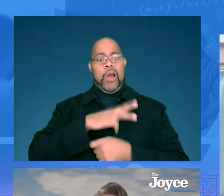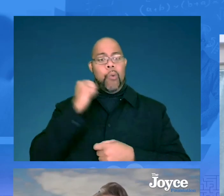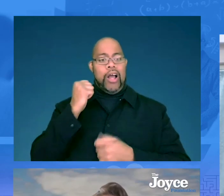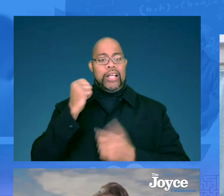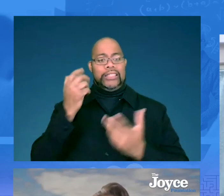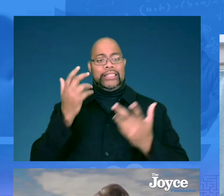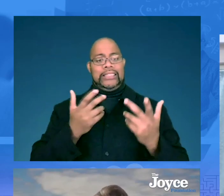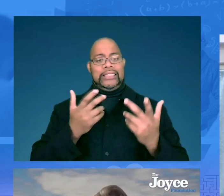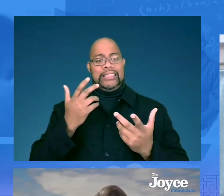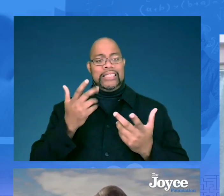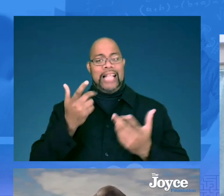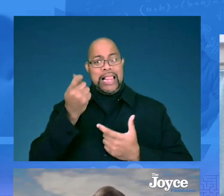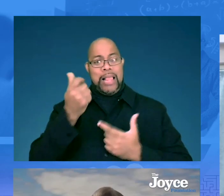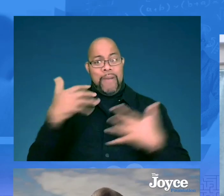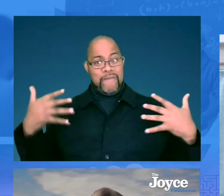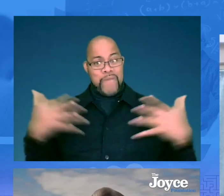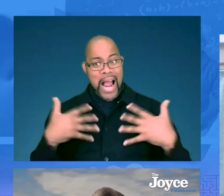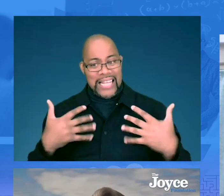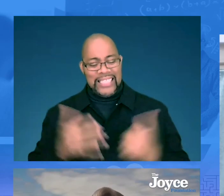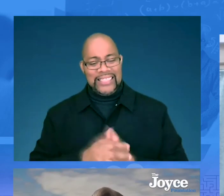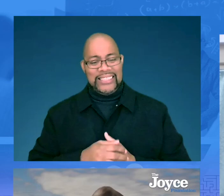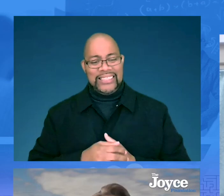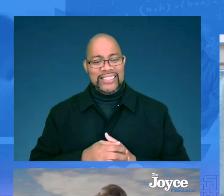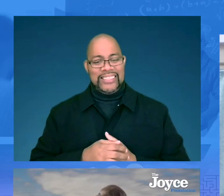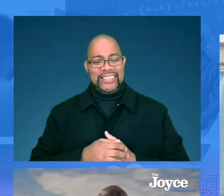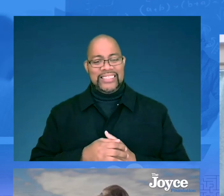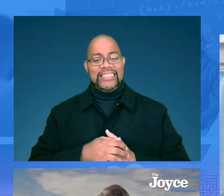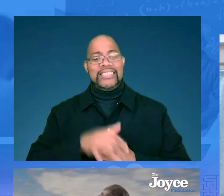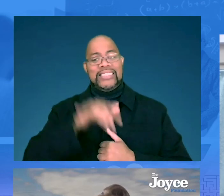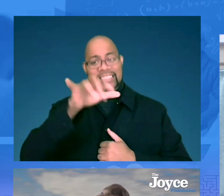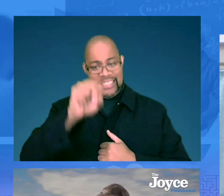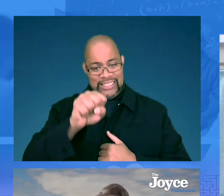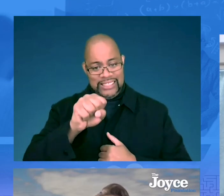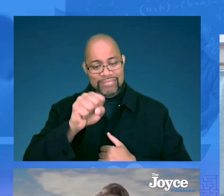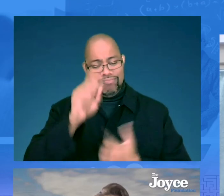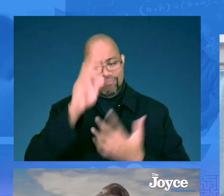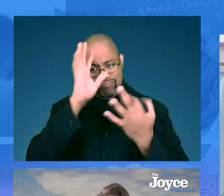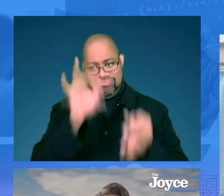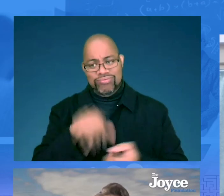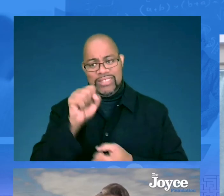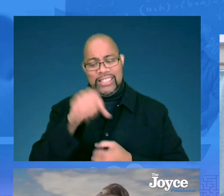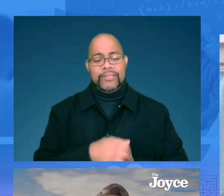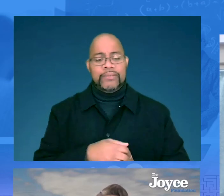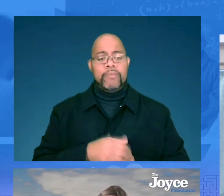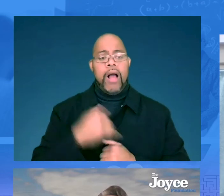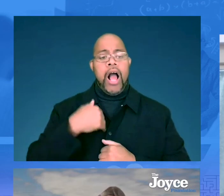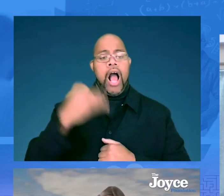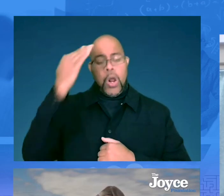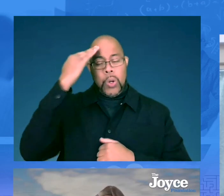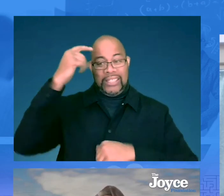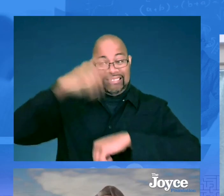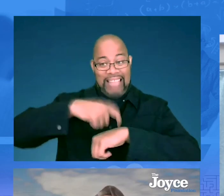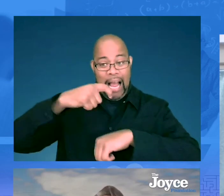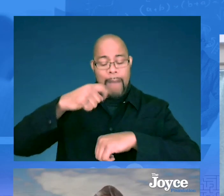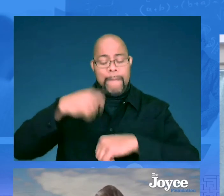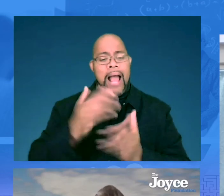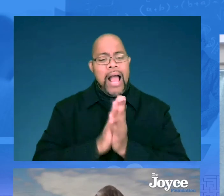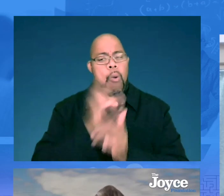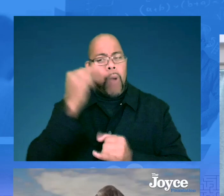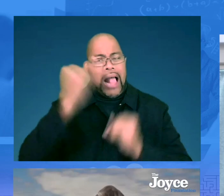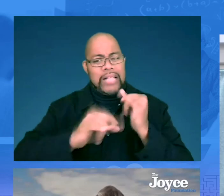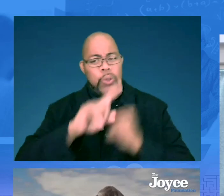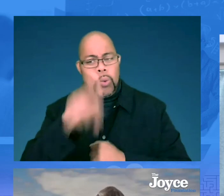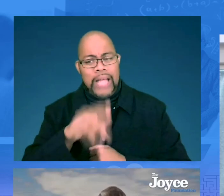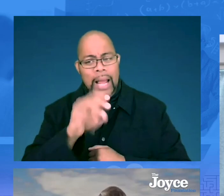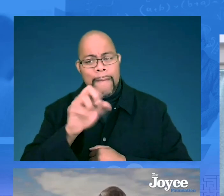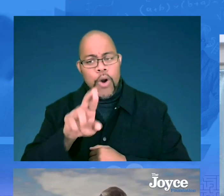the classroom, that first day, was a little bit frightening to say. Yeah, yeah. Absolutely. I know